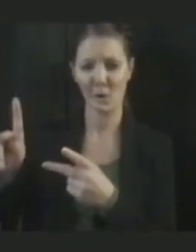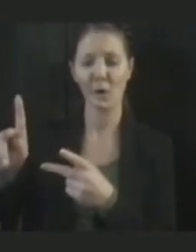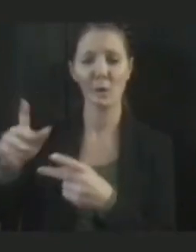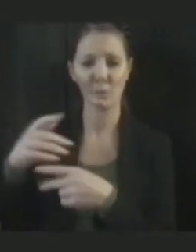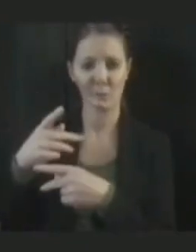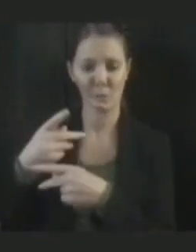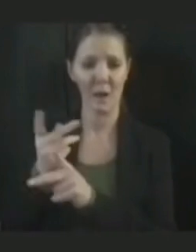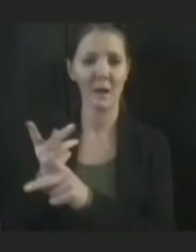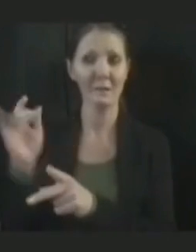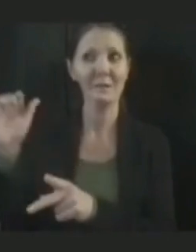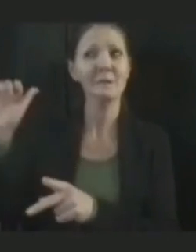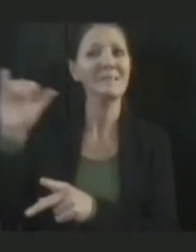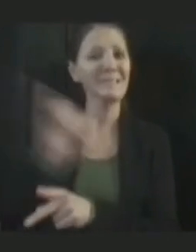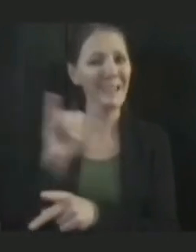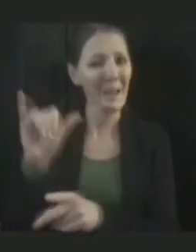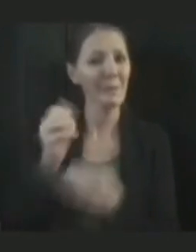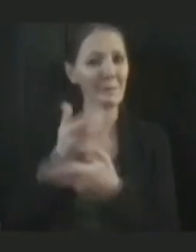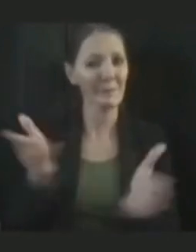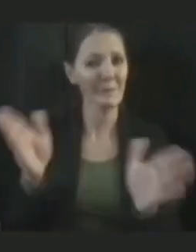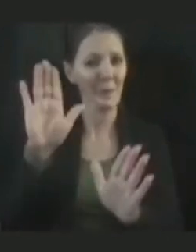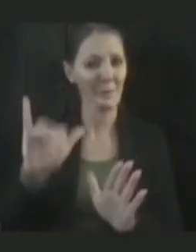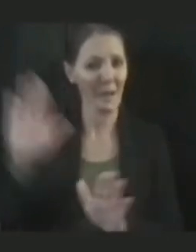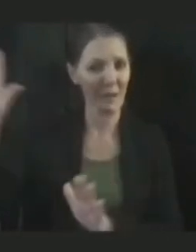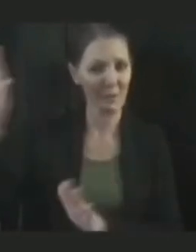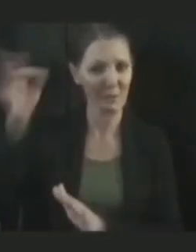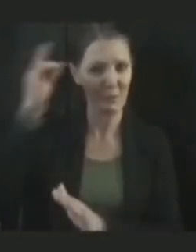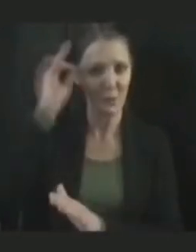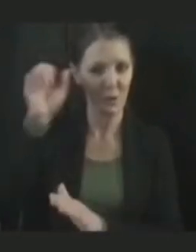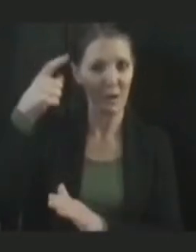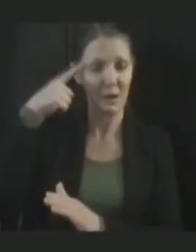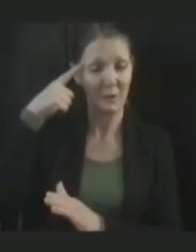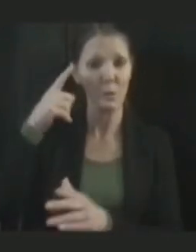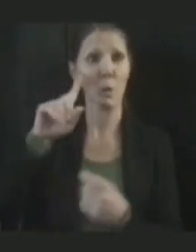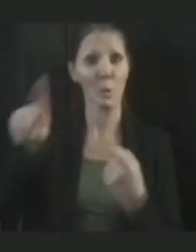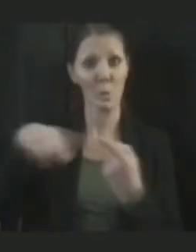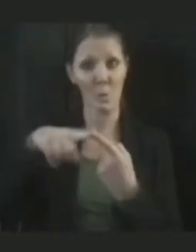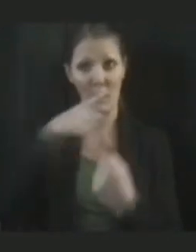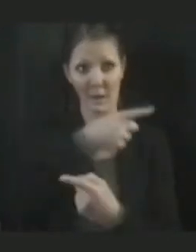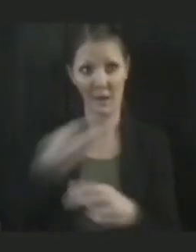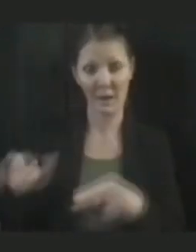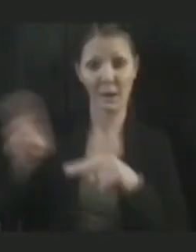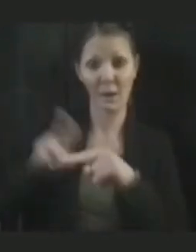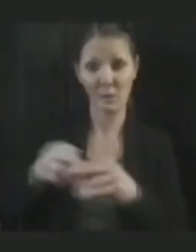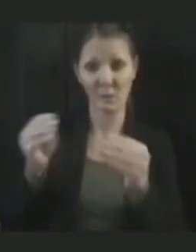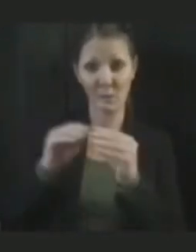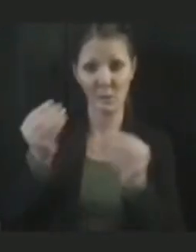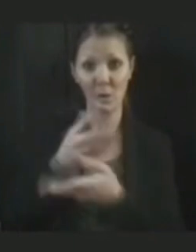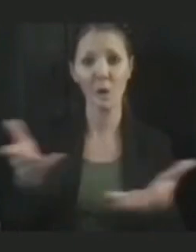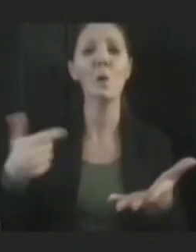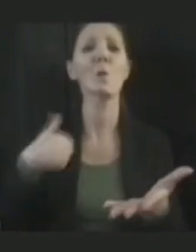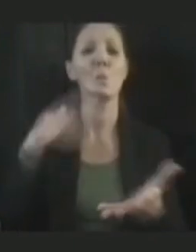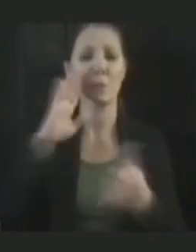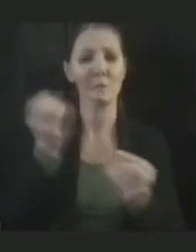then as we get more allocation, we can distribute it more widely across the state, including for these oral antivirals to pharmacies